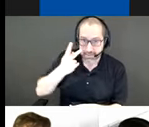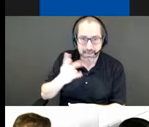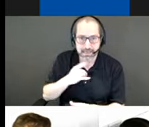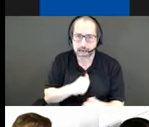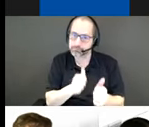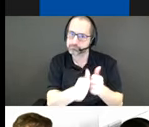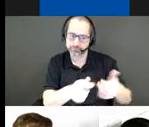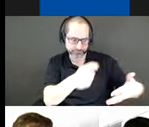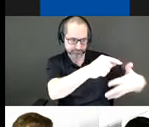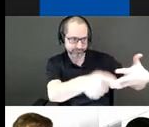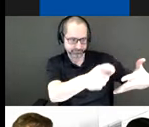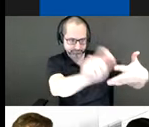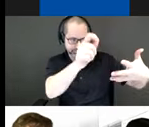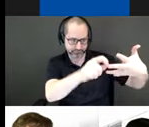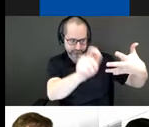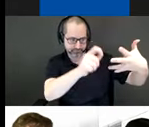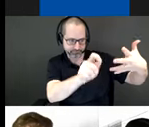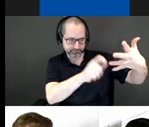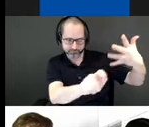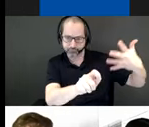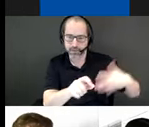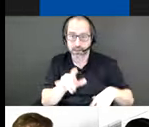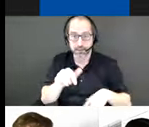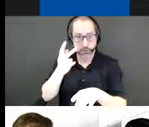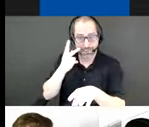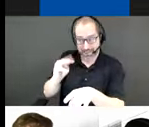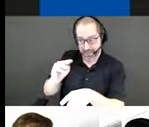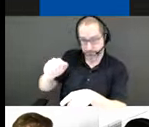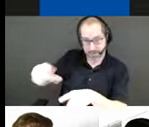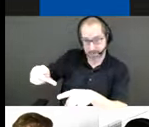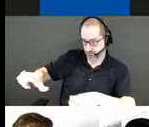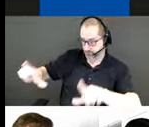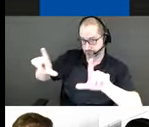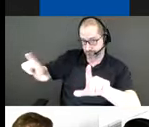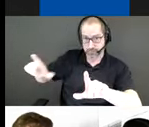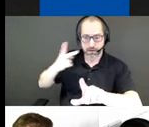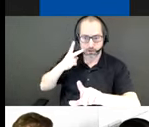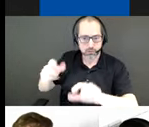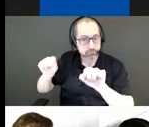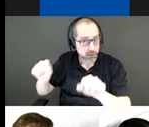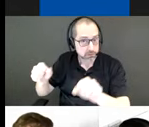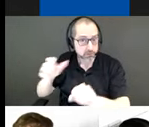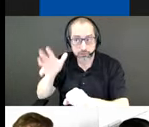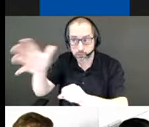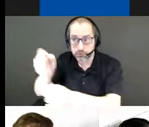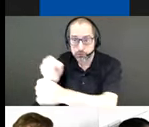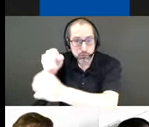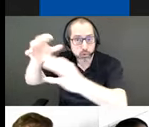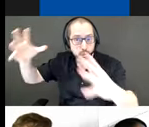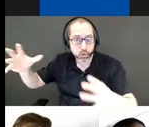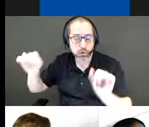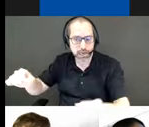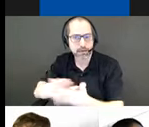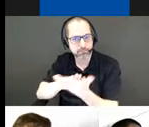The site plan, however, shown here, suggests the potential for future expansion, further strengthening the design